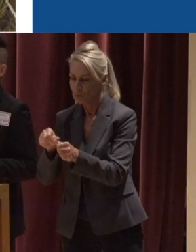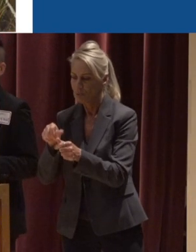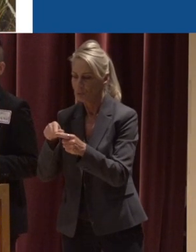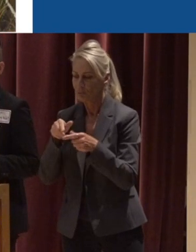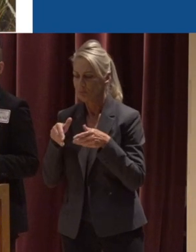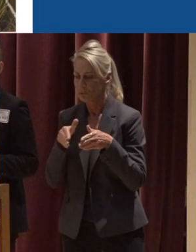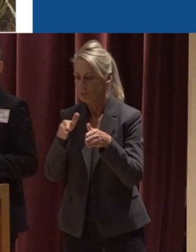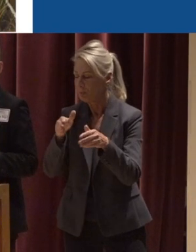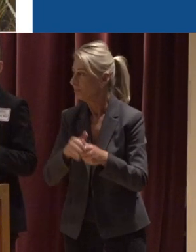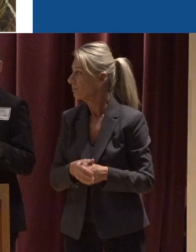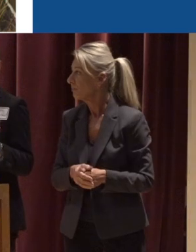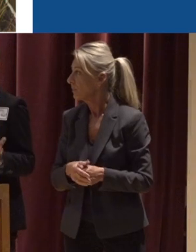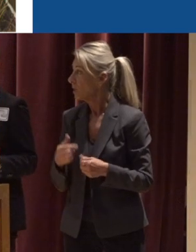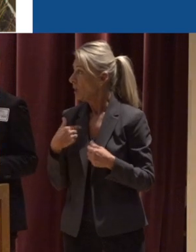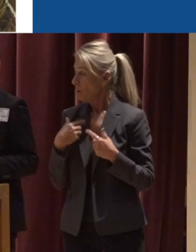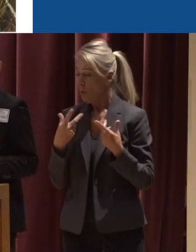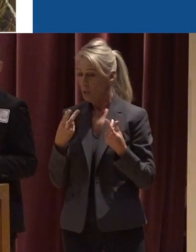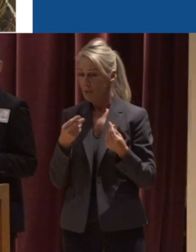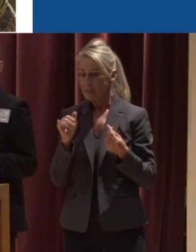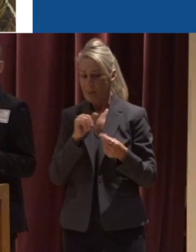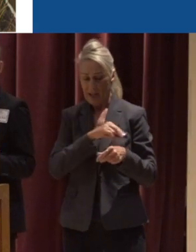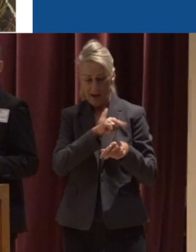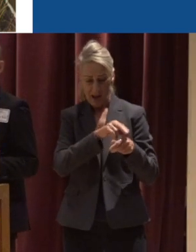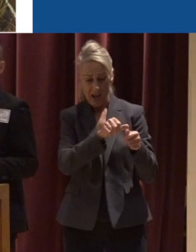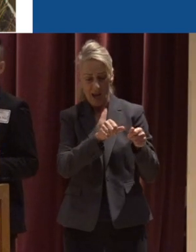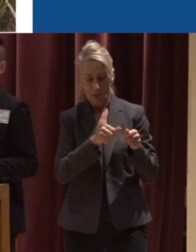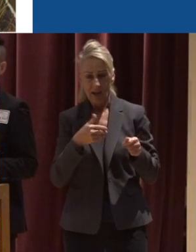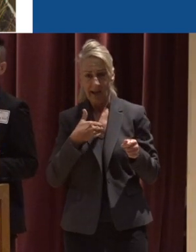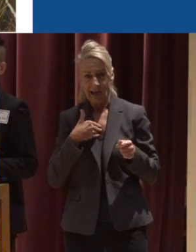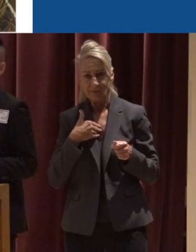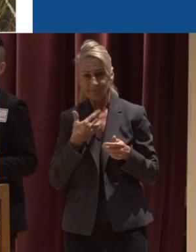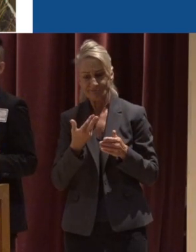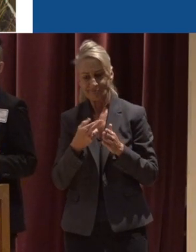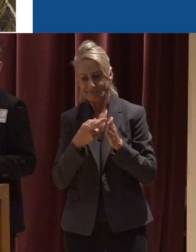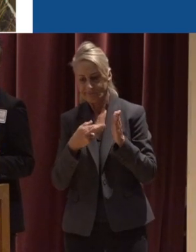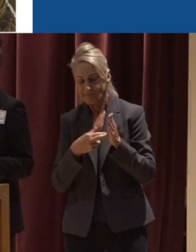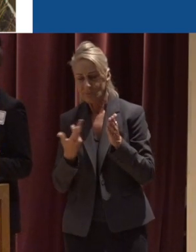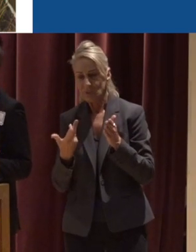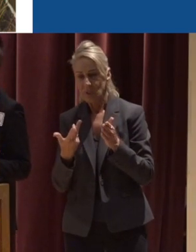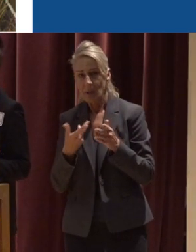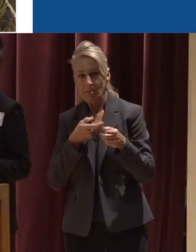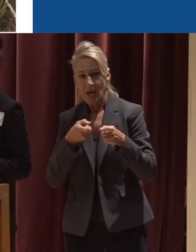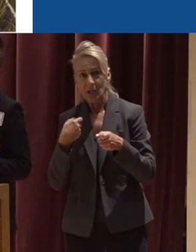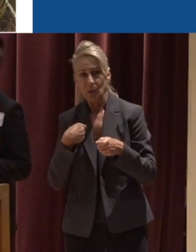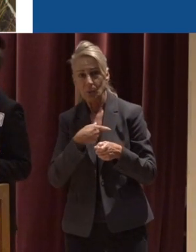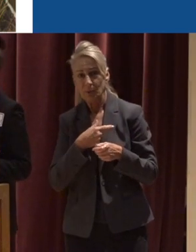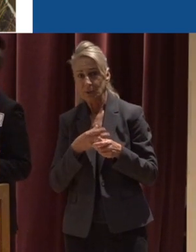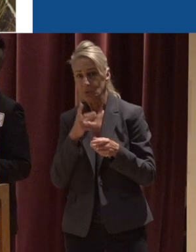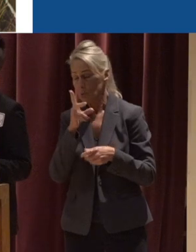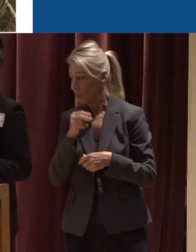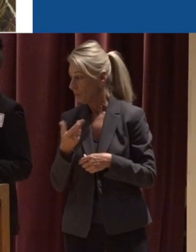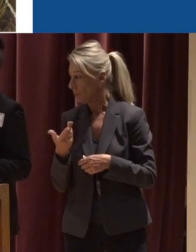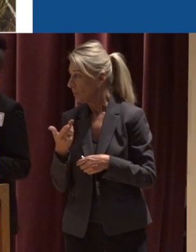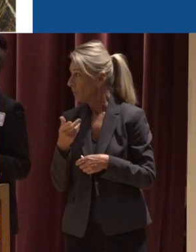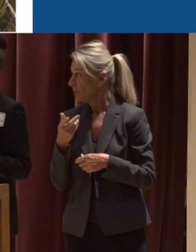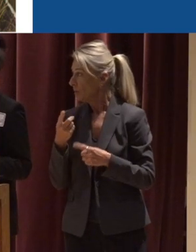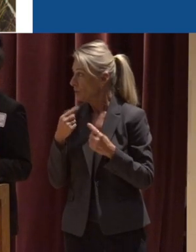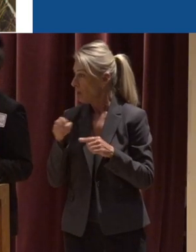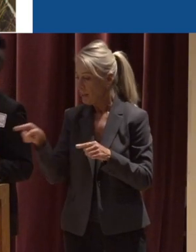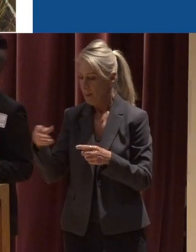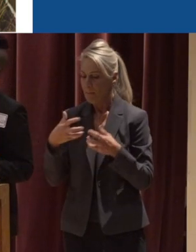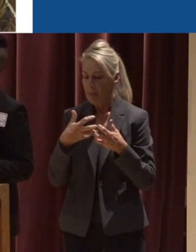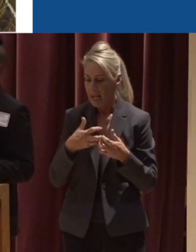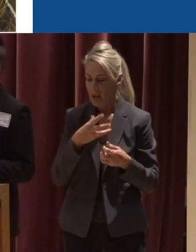So what are we doing? Just like natural areas We have kind of a regime of things Of management that we do in these mechanical and